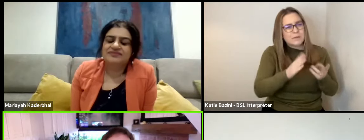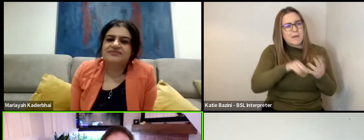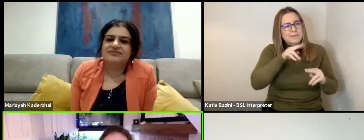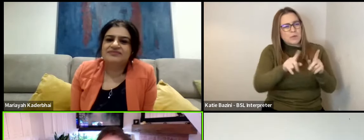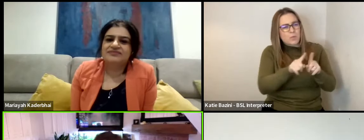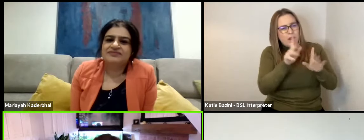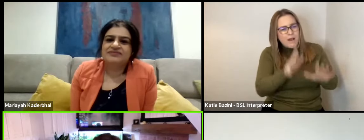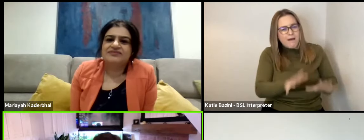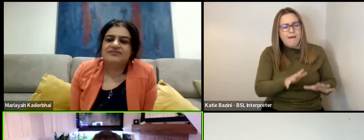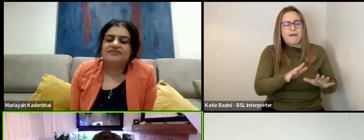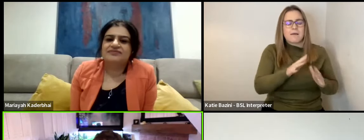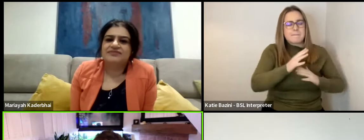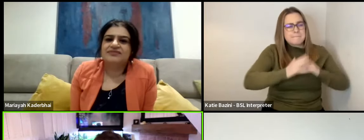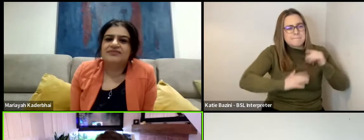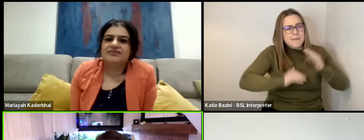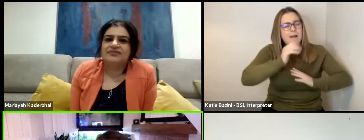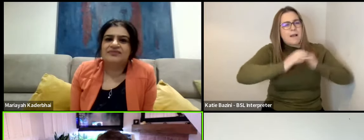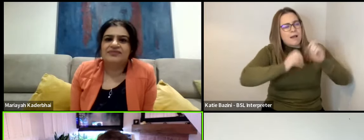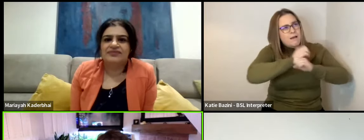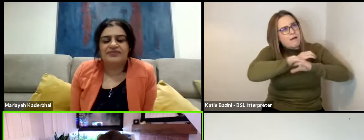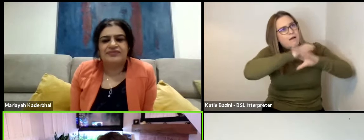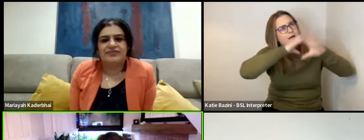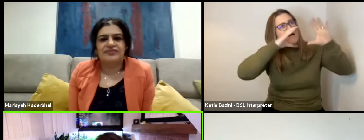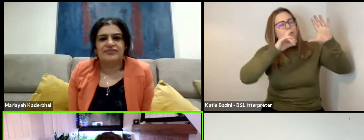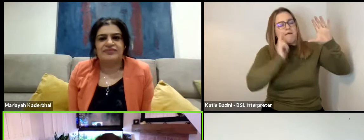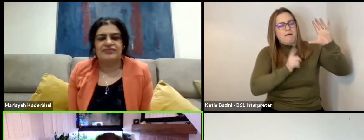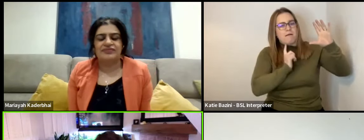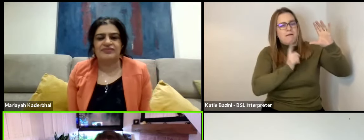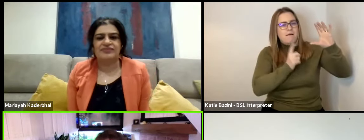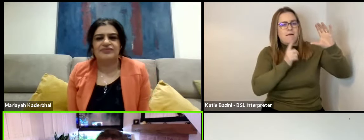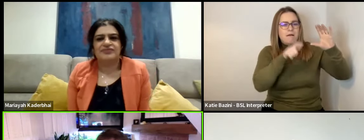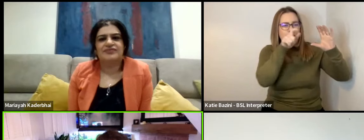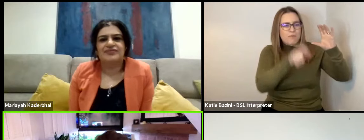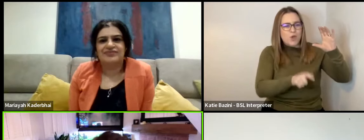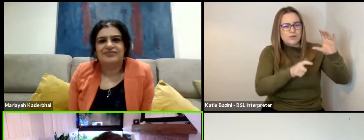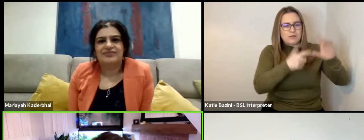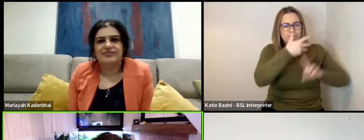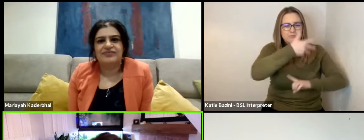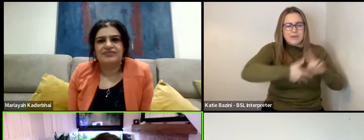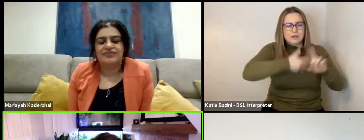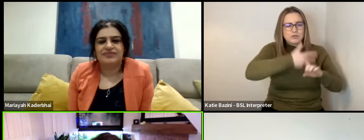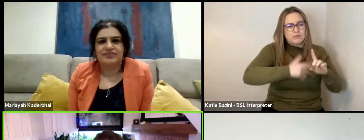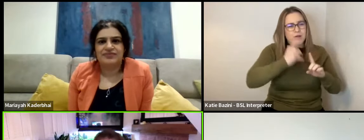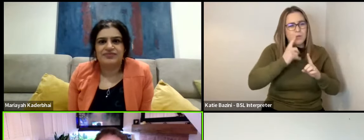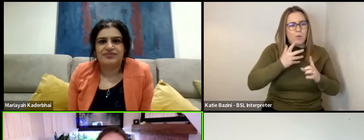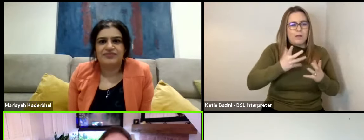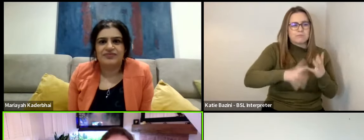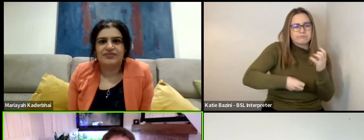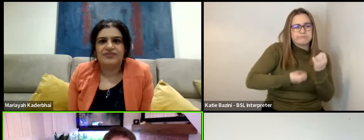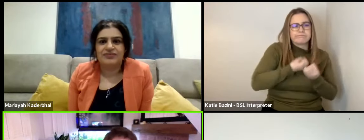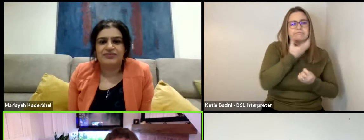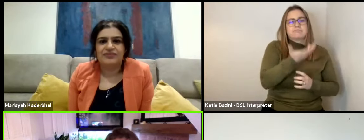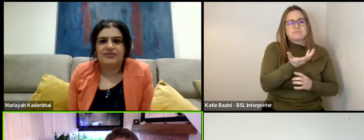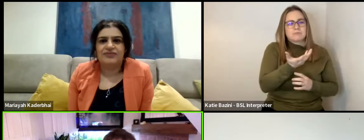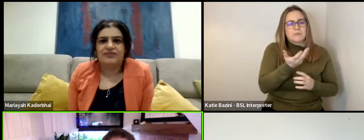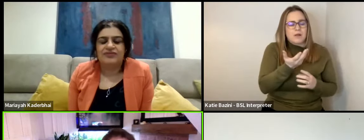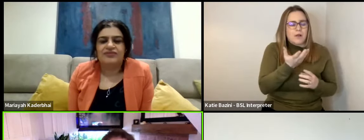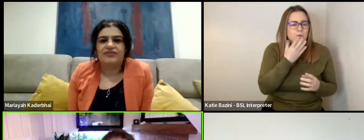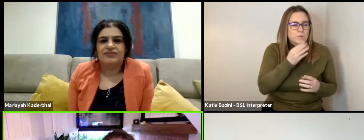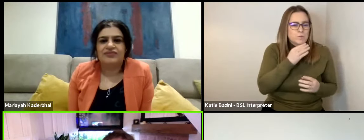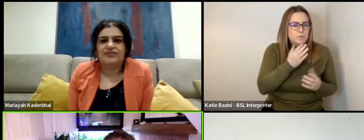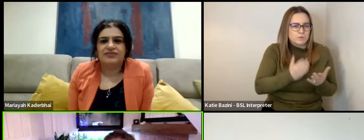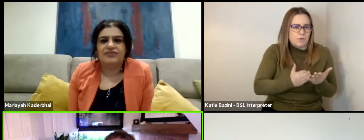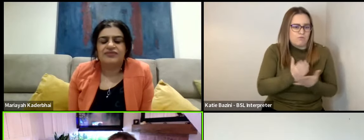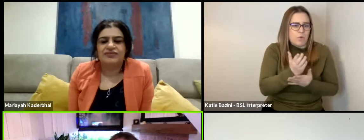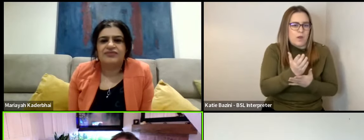was like. And you build this kind of, yeah, you build a backstory that you can then go anywhere with in